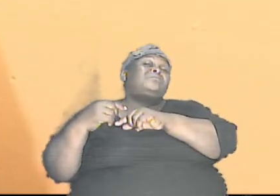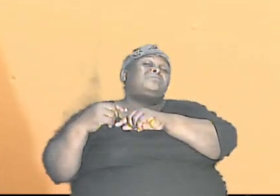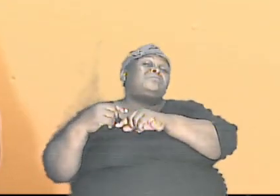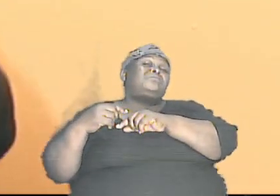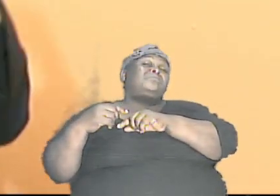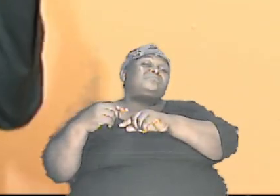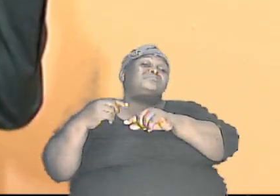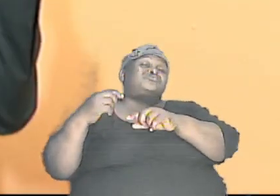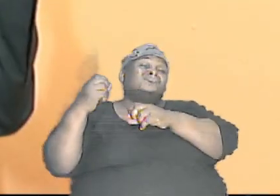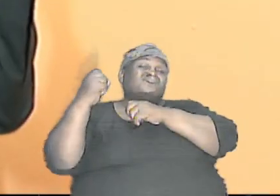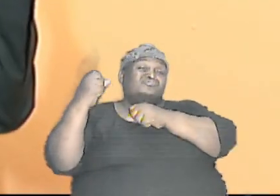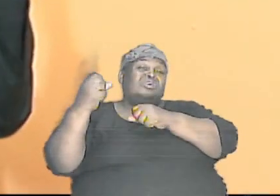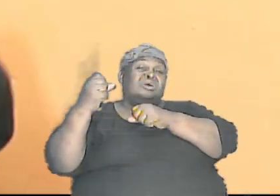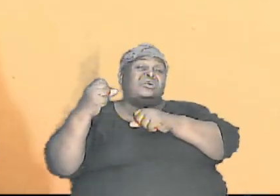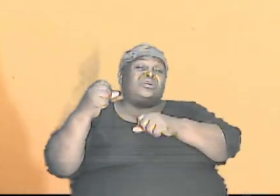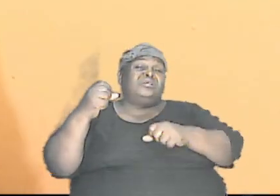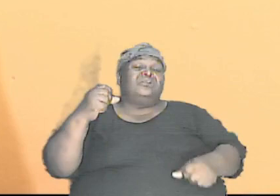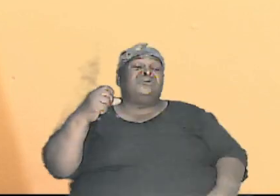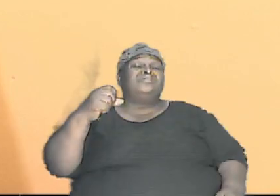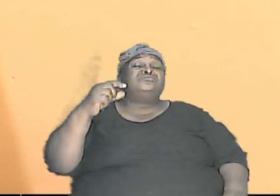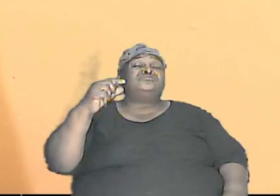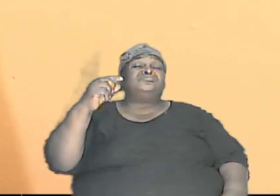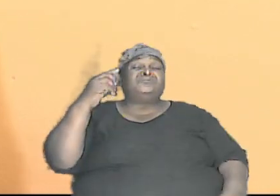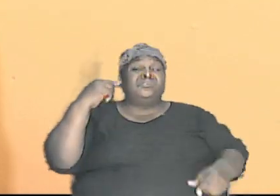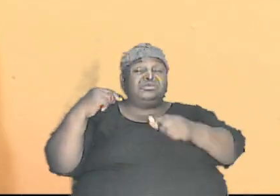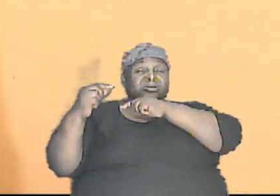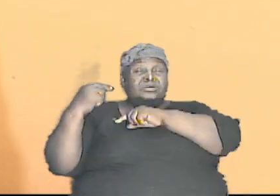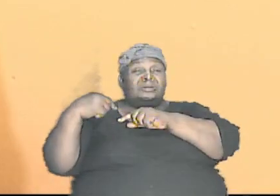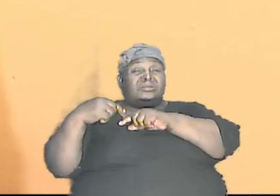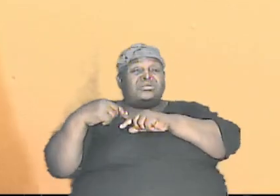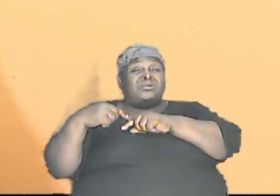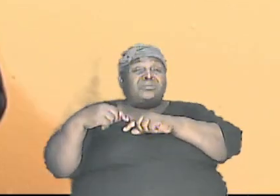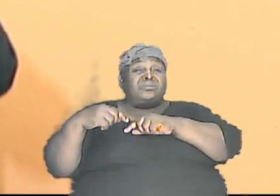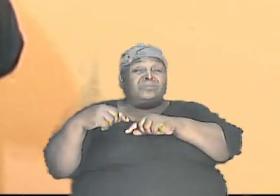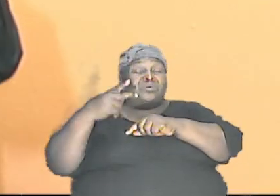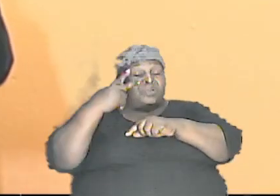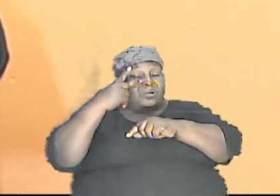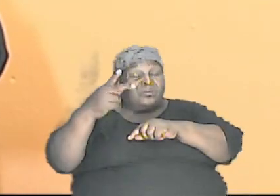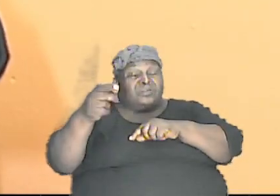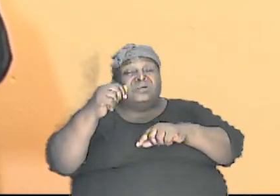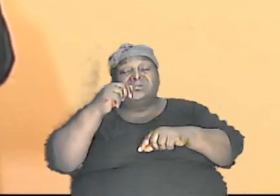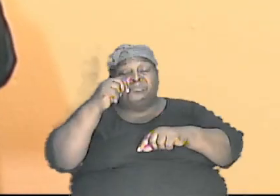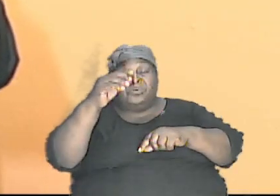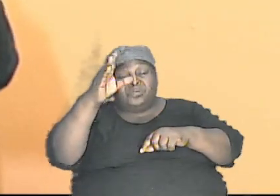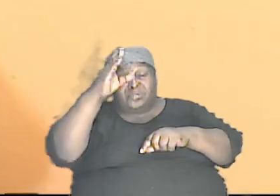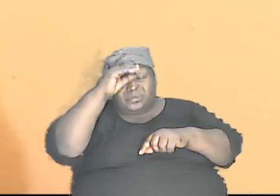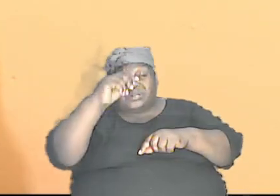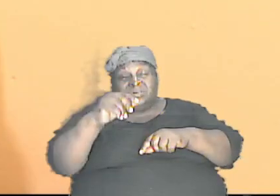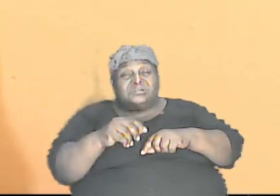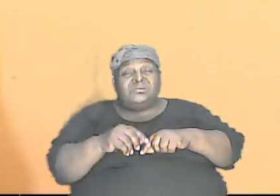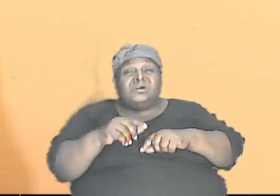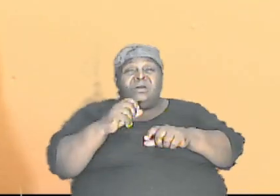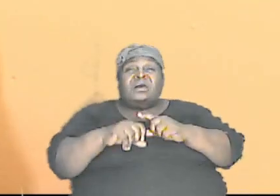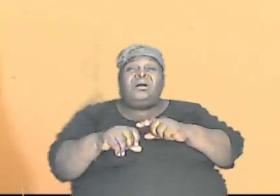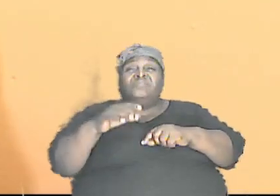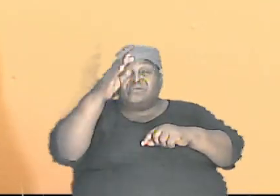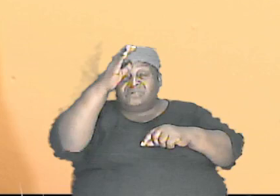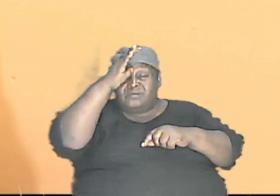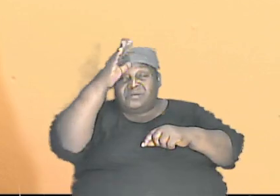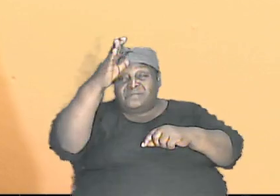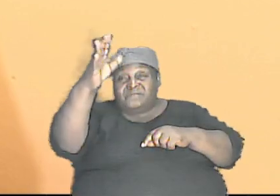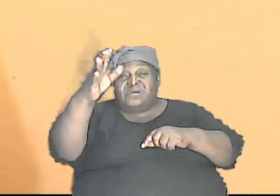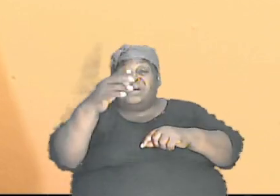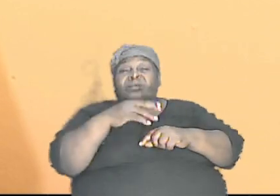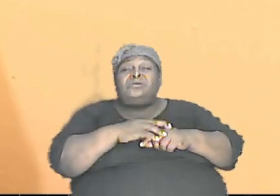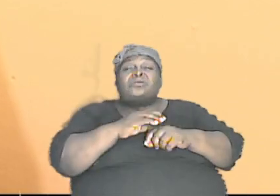that was there that was with grandfather and when you look at this boy it means a dead stamp of his grandfather but not don't look like him father